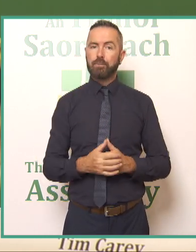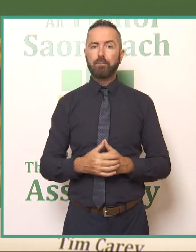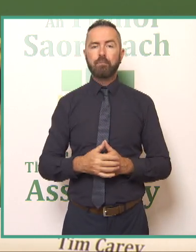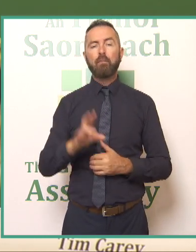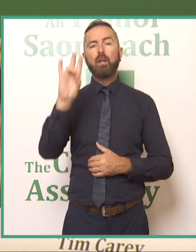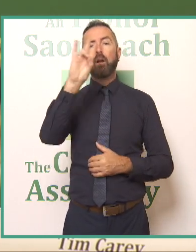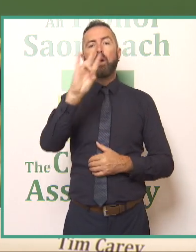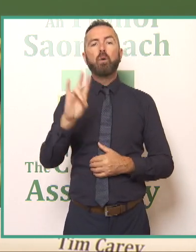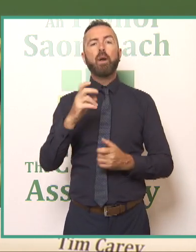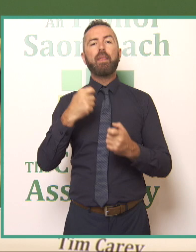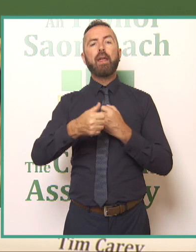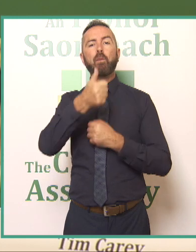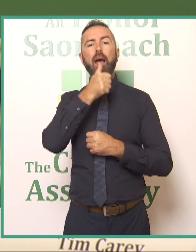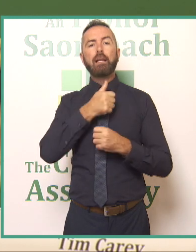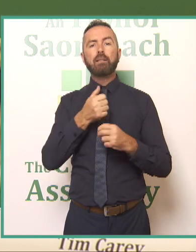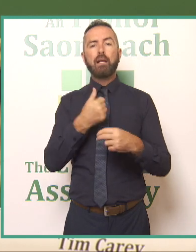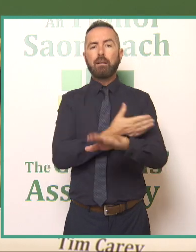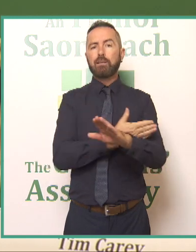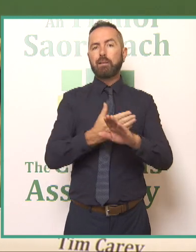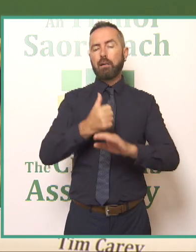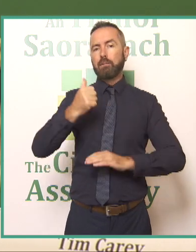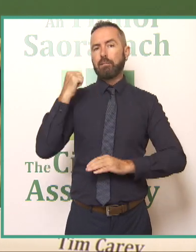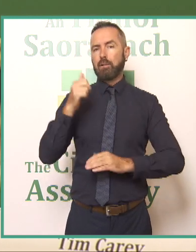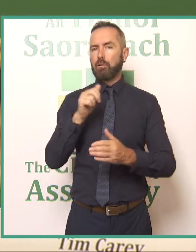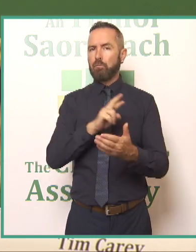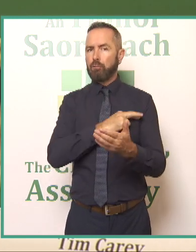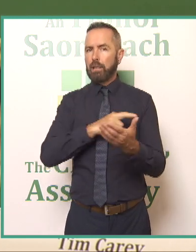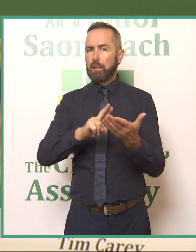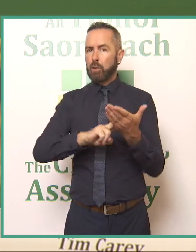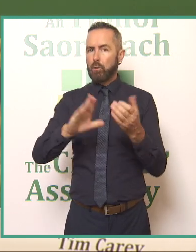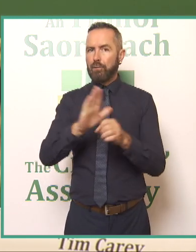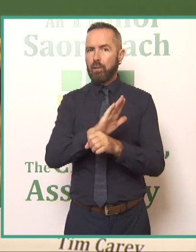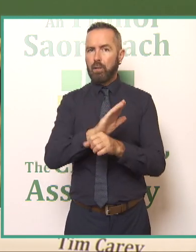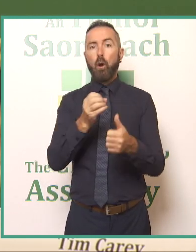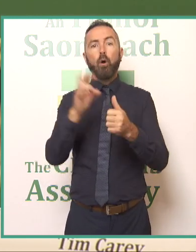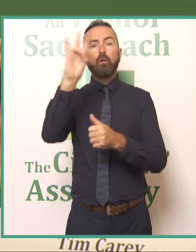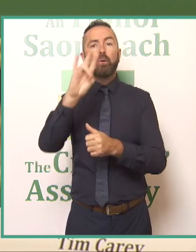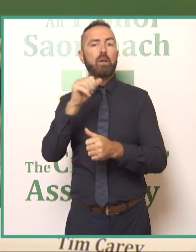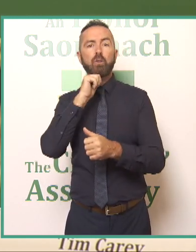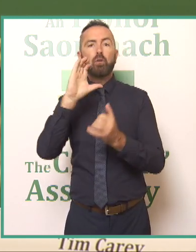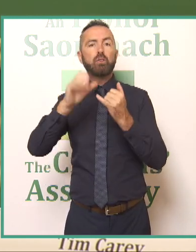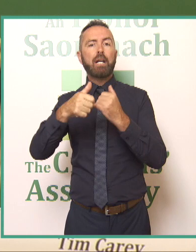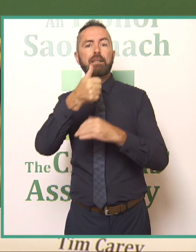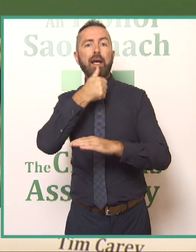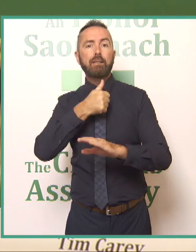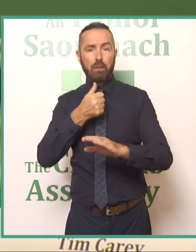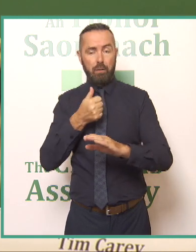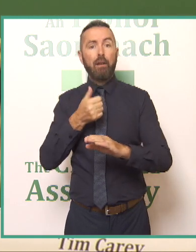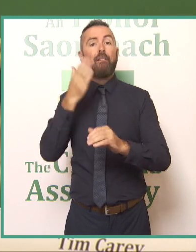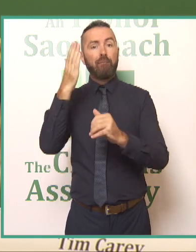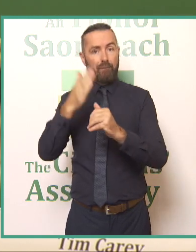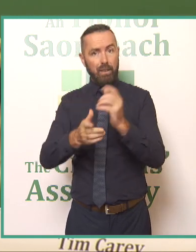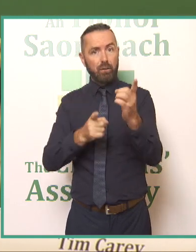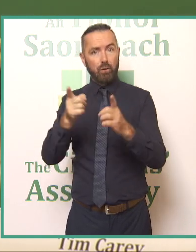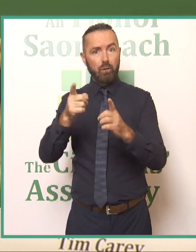that we answered in the plenary session I think we're very useful the questions that we didn't get to answer were answered by the expert advisory